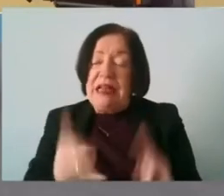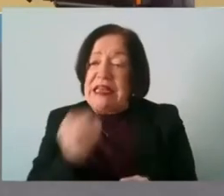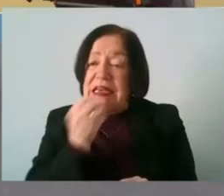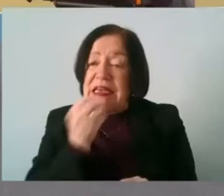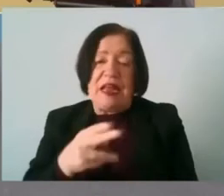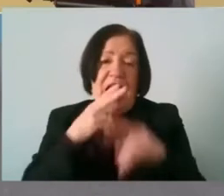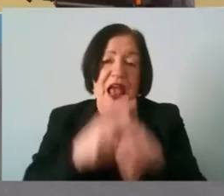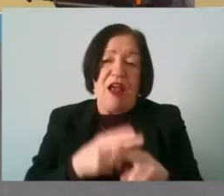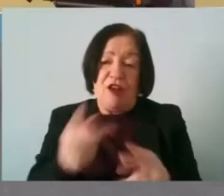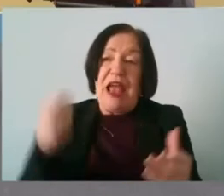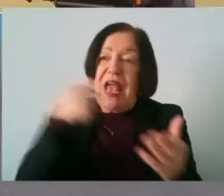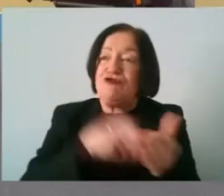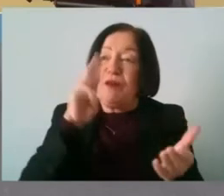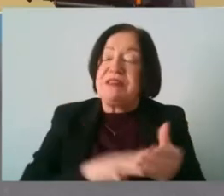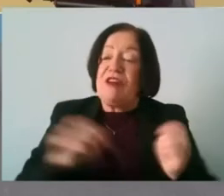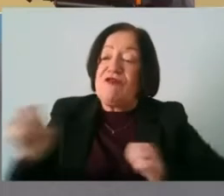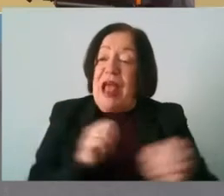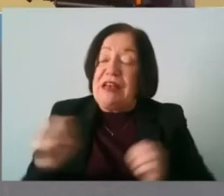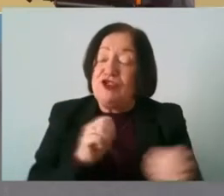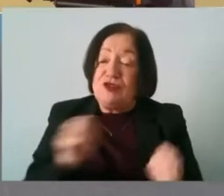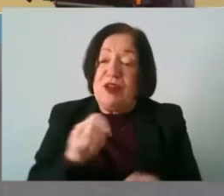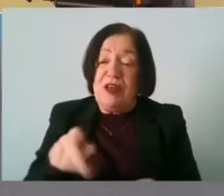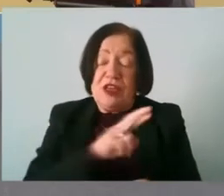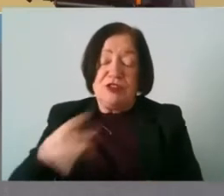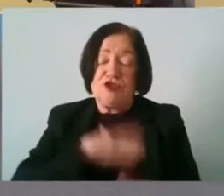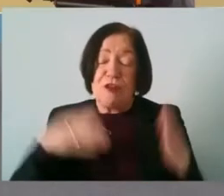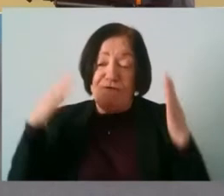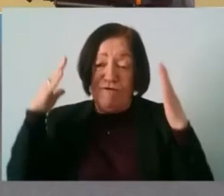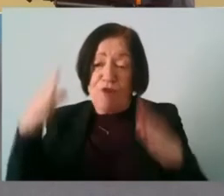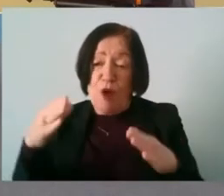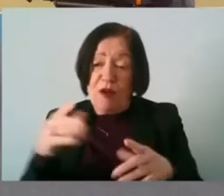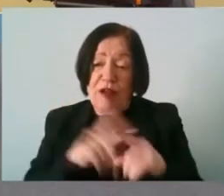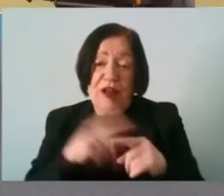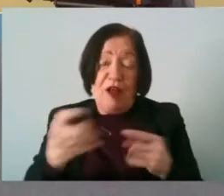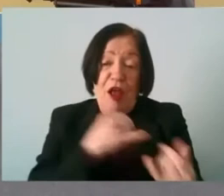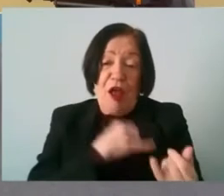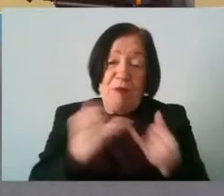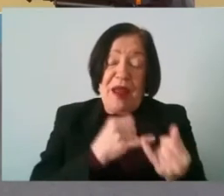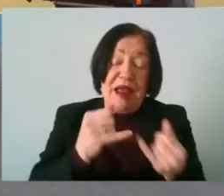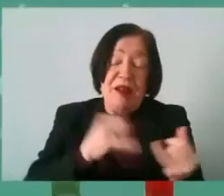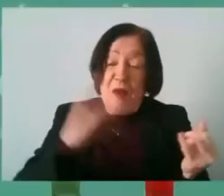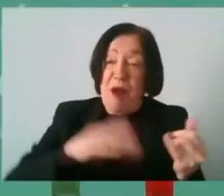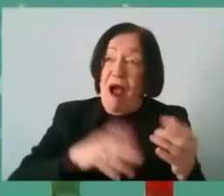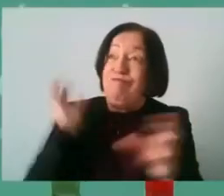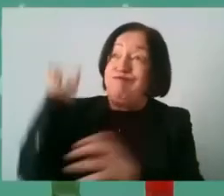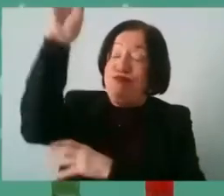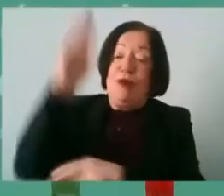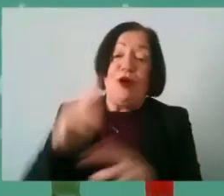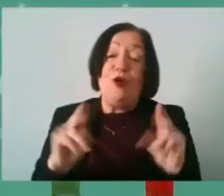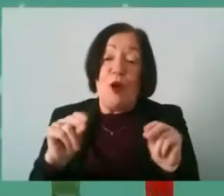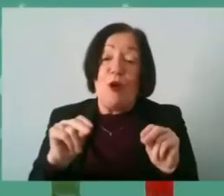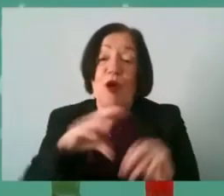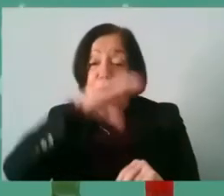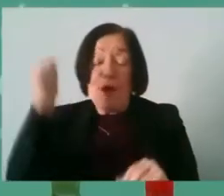your extra minutes of exercise a day it's not necessarily focused on kicking or hitting a ball over a bar no certainly not and what we do find is that most of the